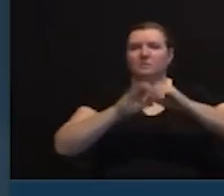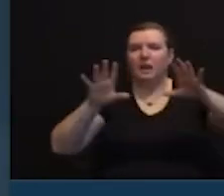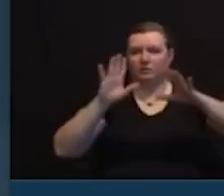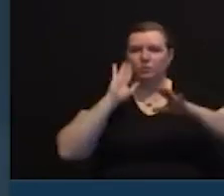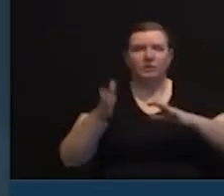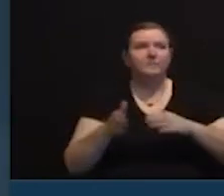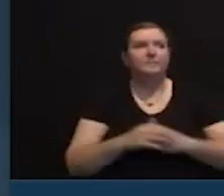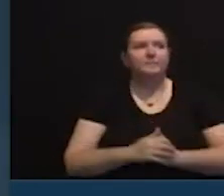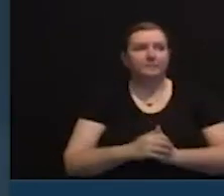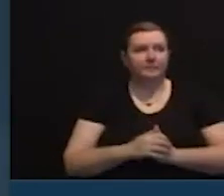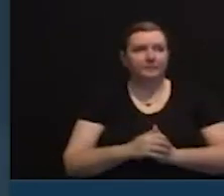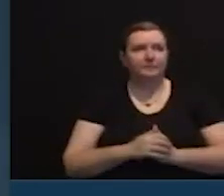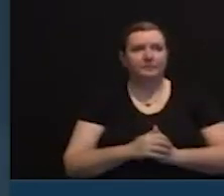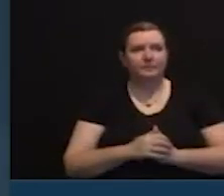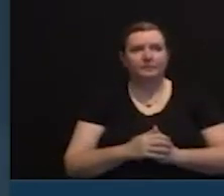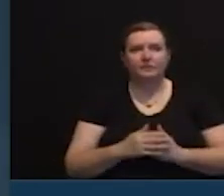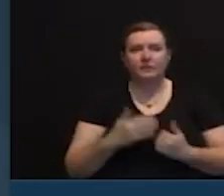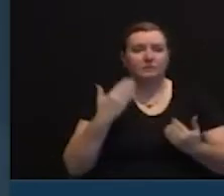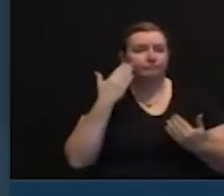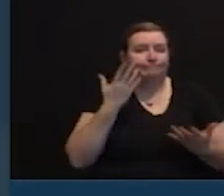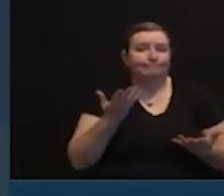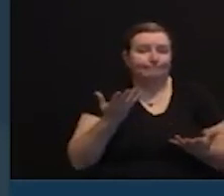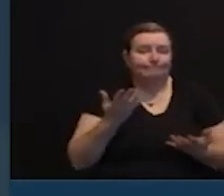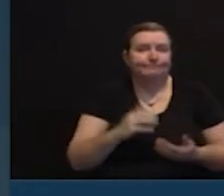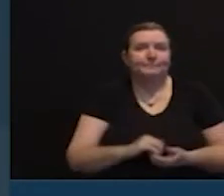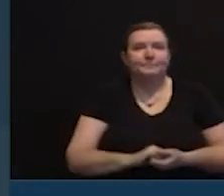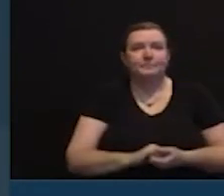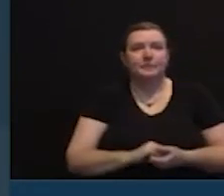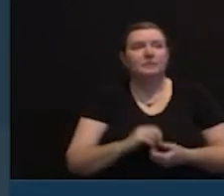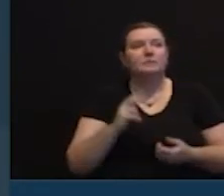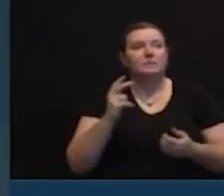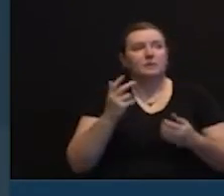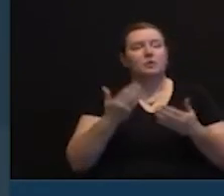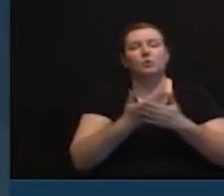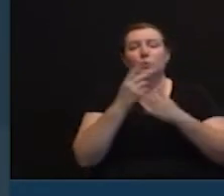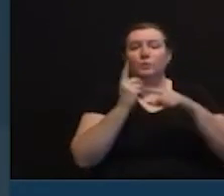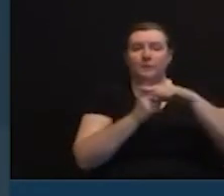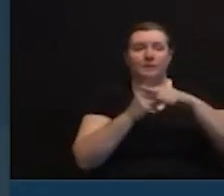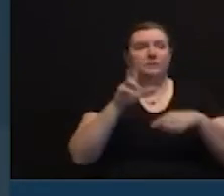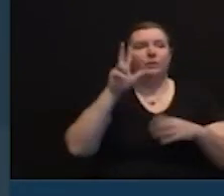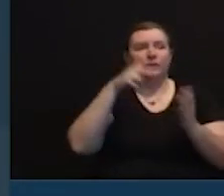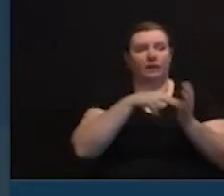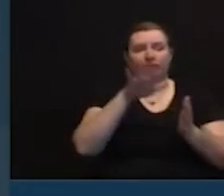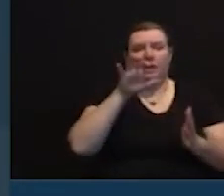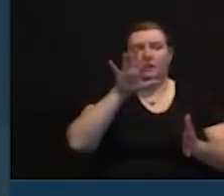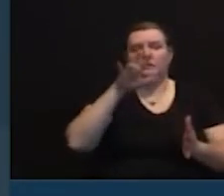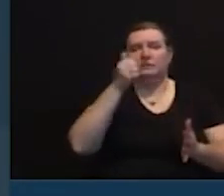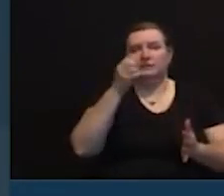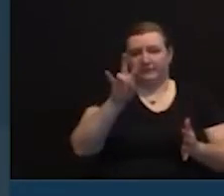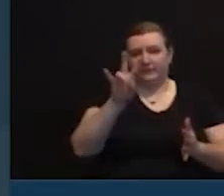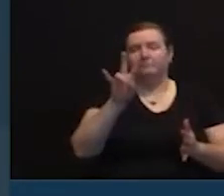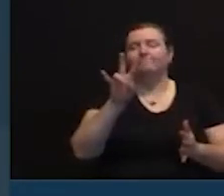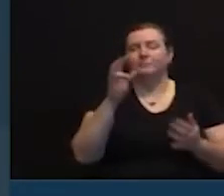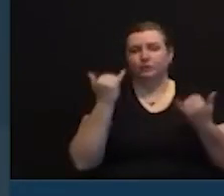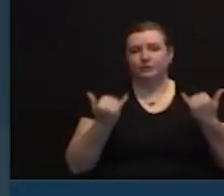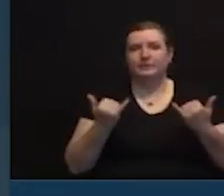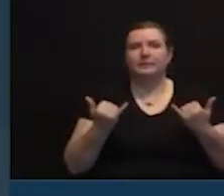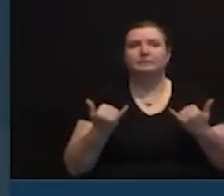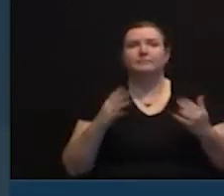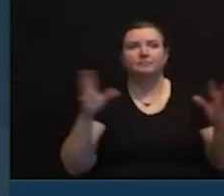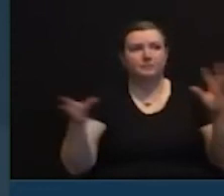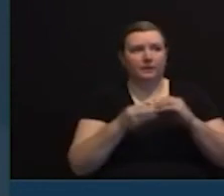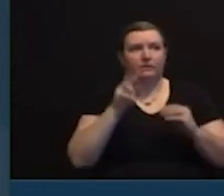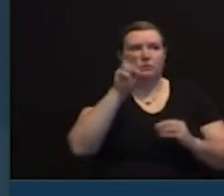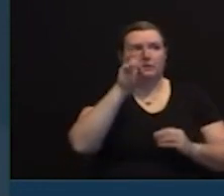five hundred and seventeen new cases today. Cumulative total since March 4th, 266,986.